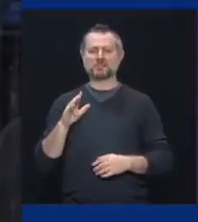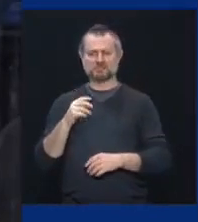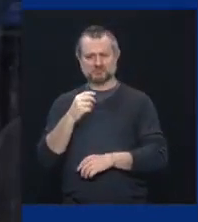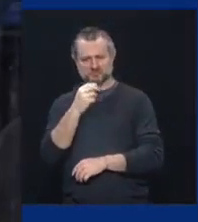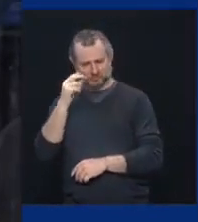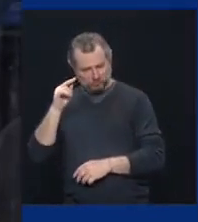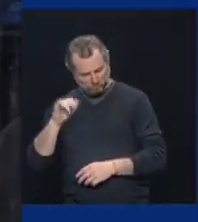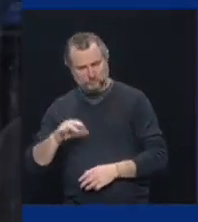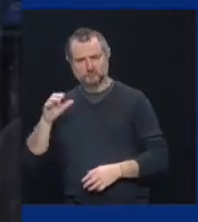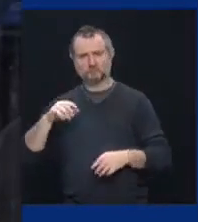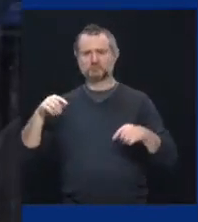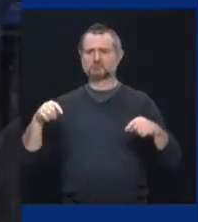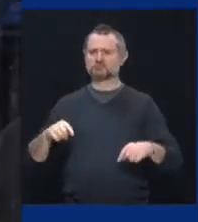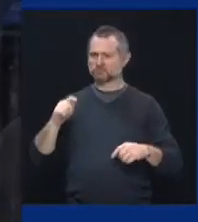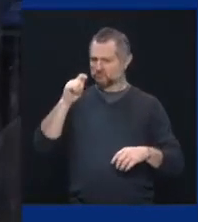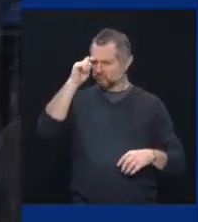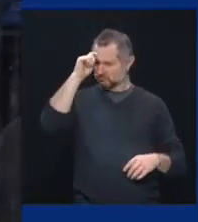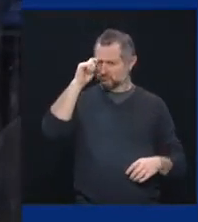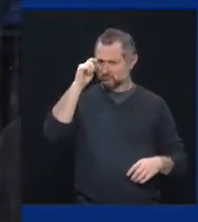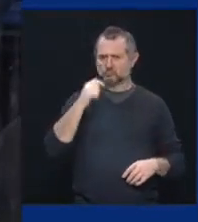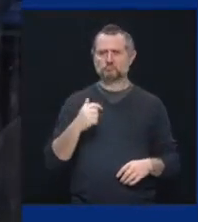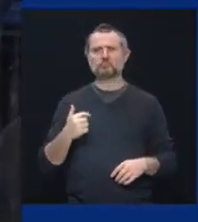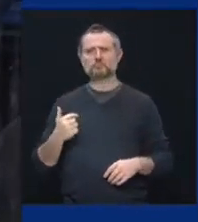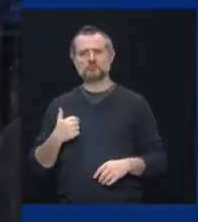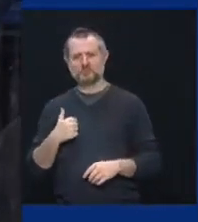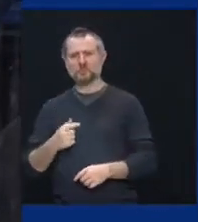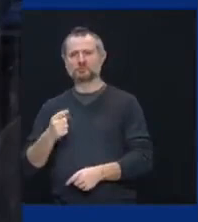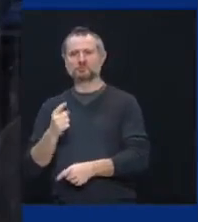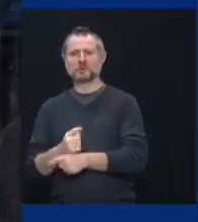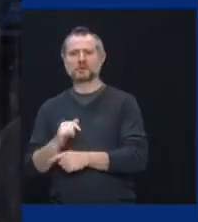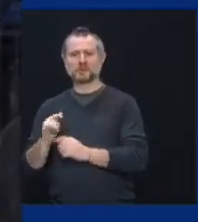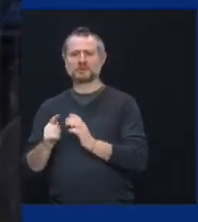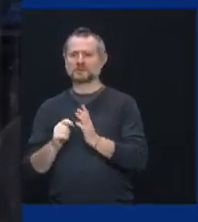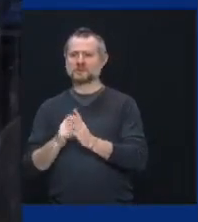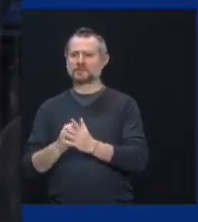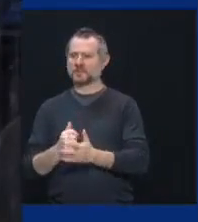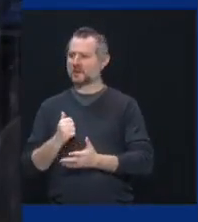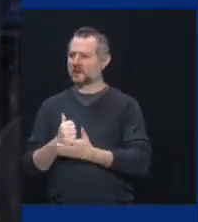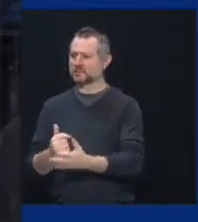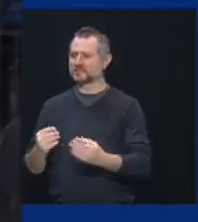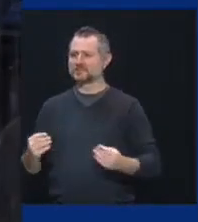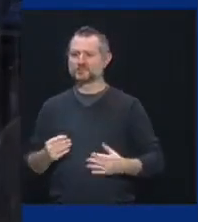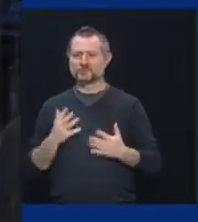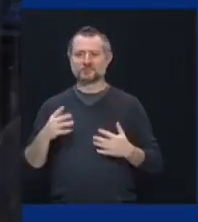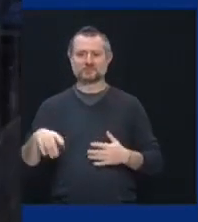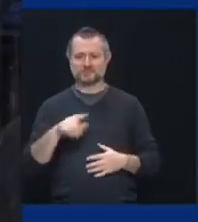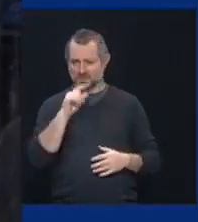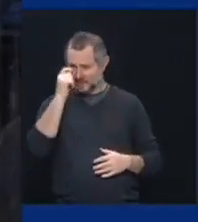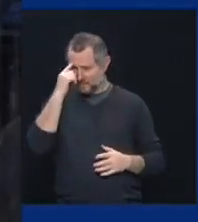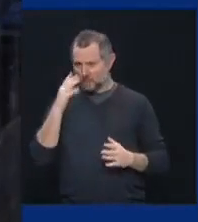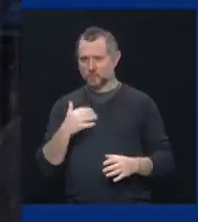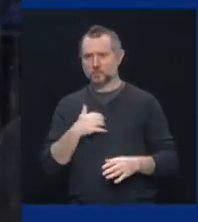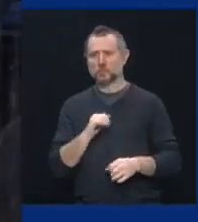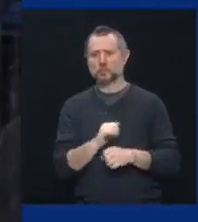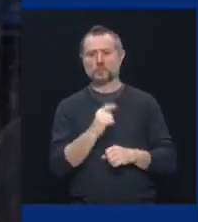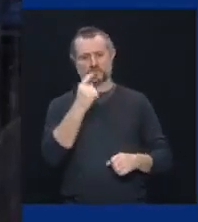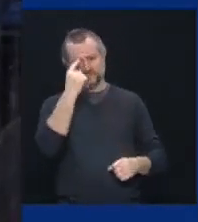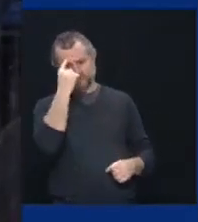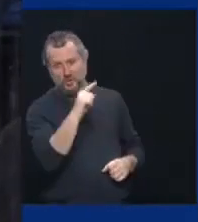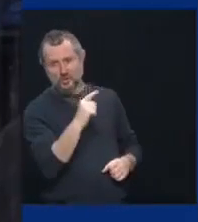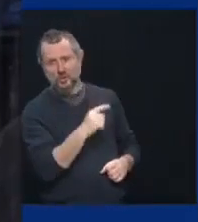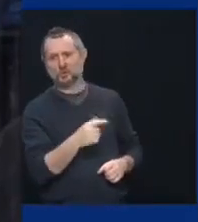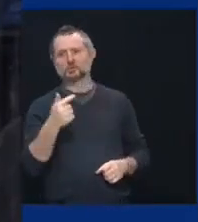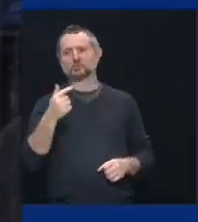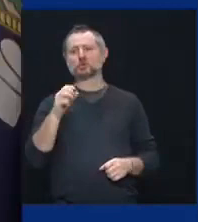it was the right thing. Governor, I'm happy. Uh, now I, I, I did some broadcasts with the late George Steinberg, gave me a chance to do some Yankee